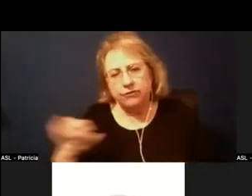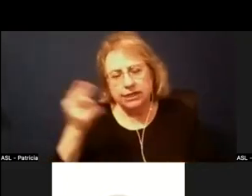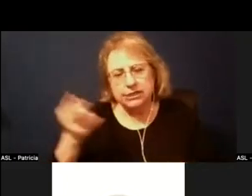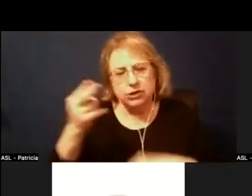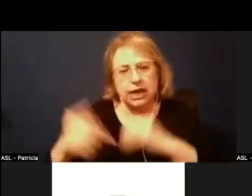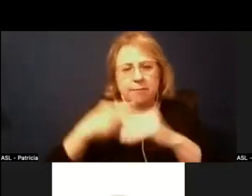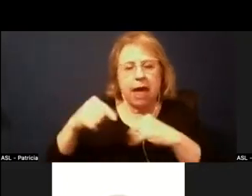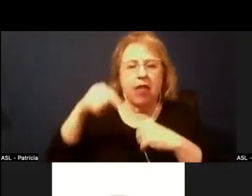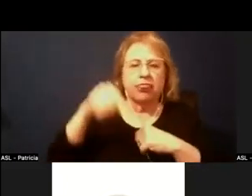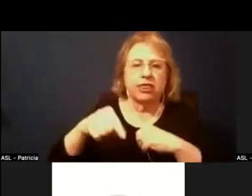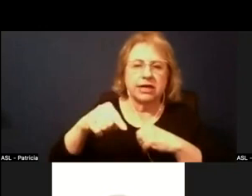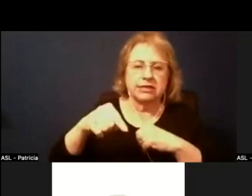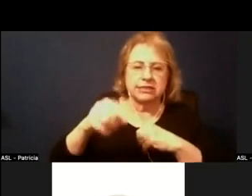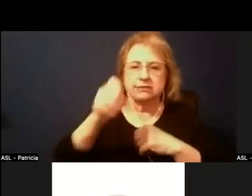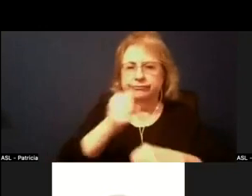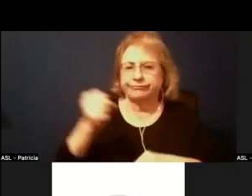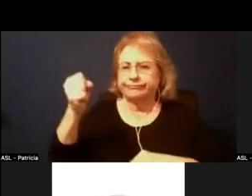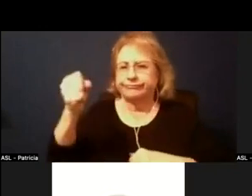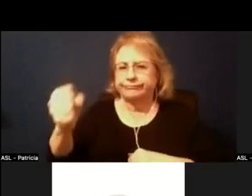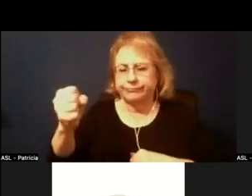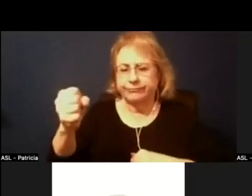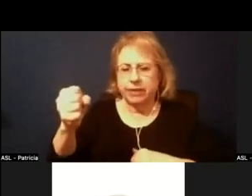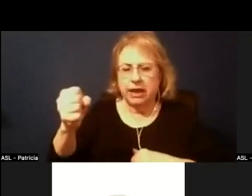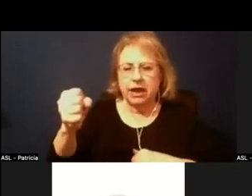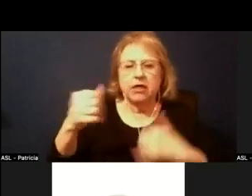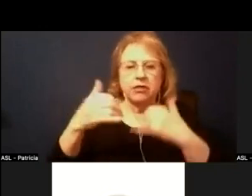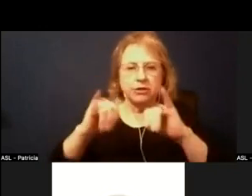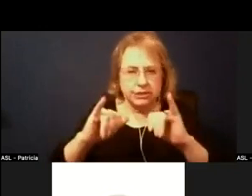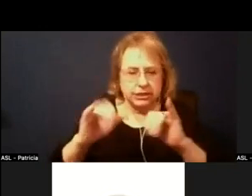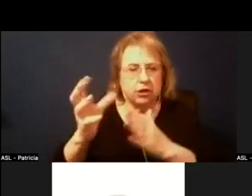there is, they are still raising money for the memorial.